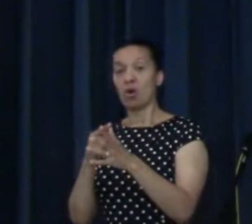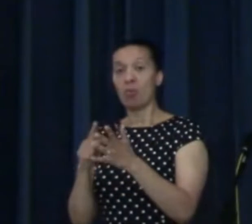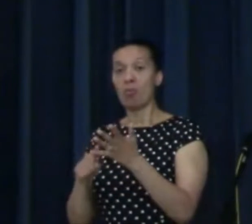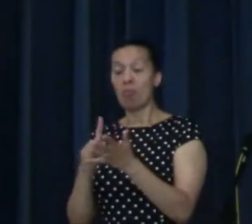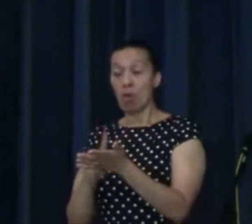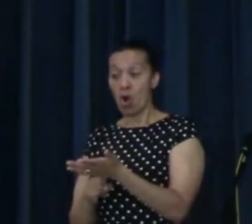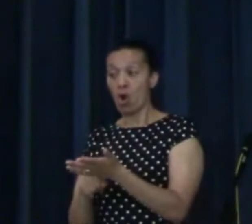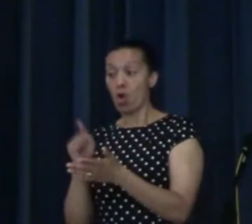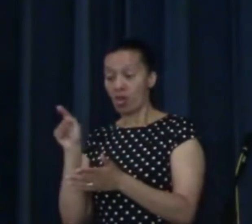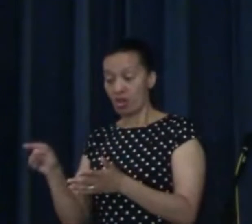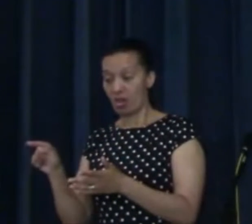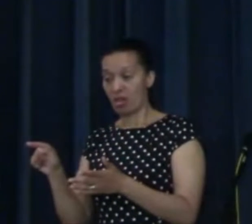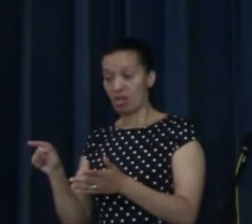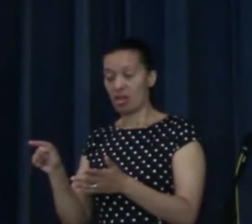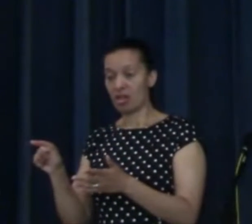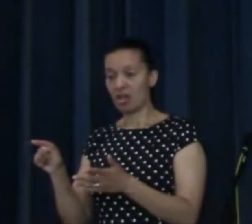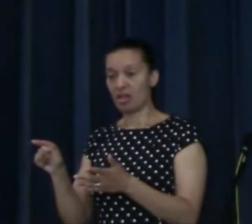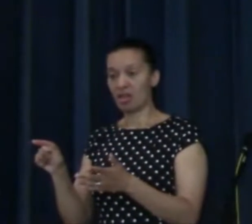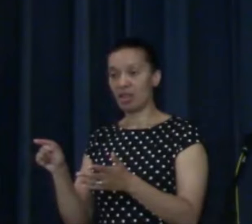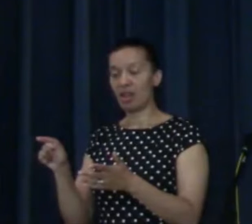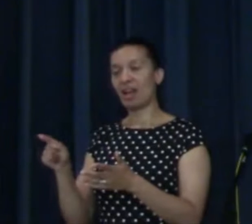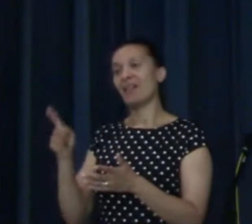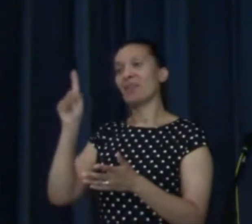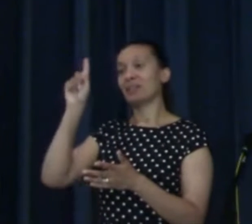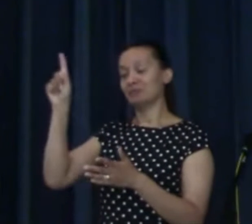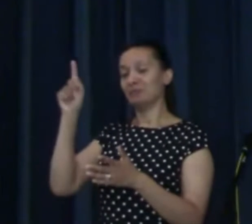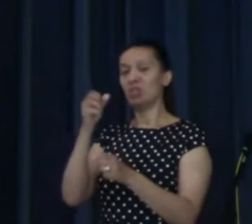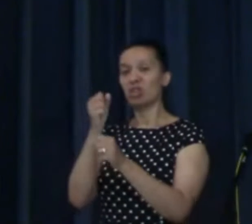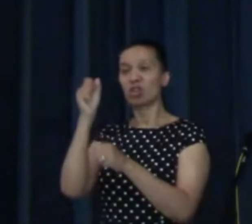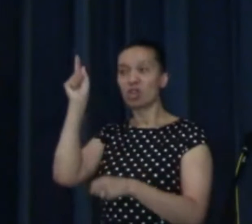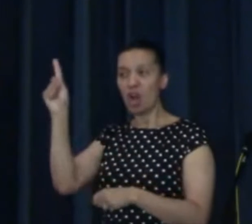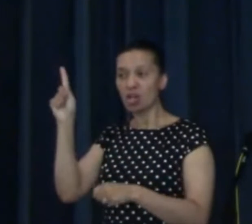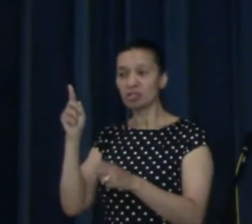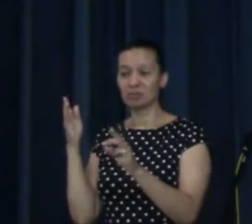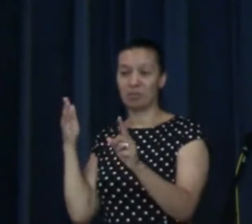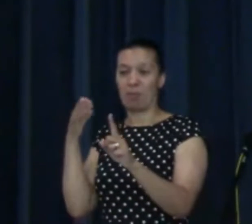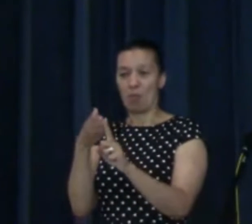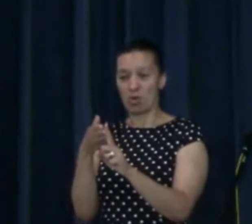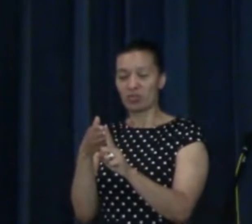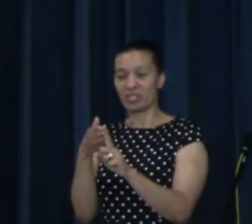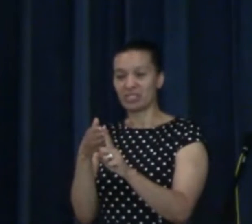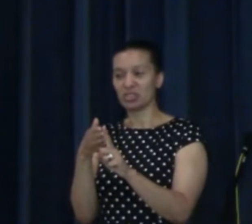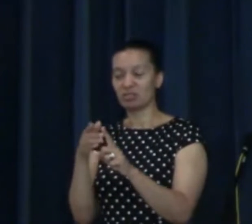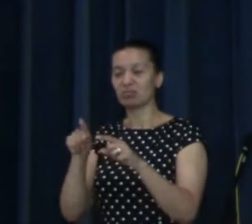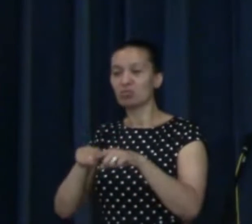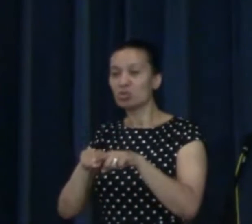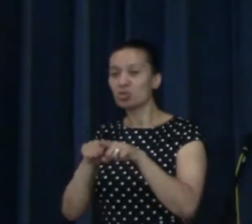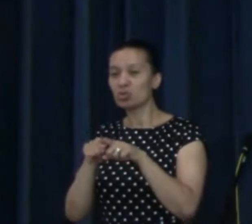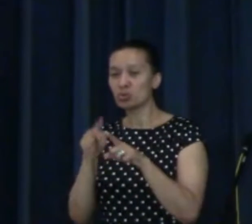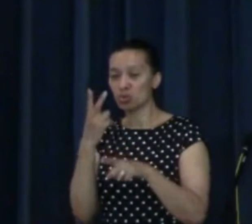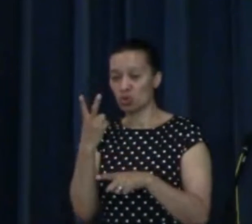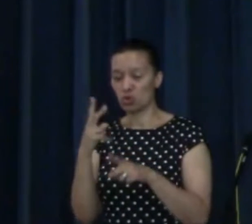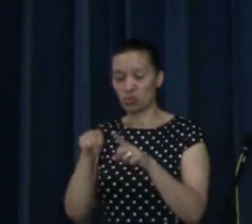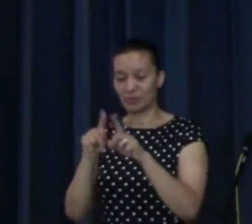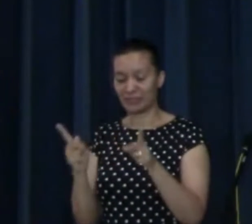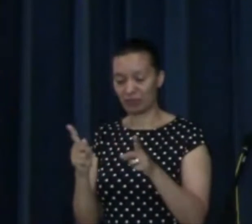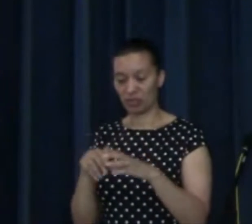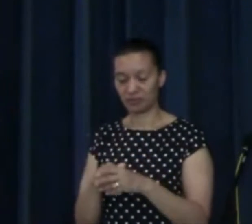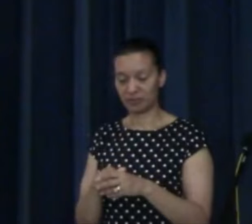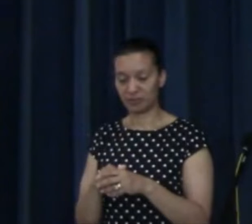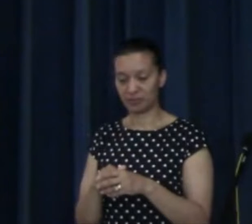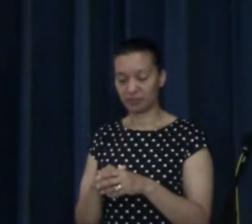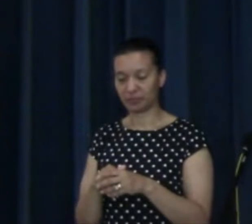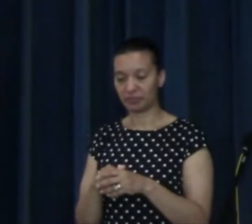and we'll look at that in a moment. But then God's motivation, which maybe is a little bit more implicit, Paul